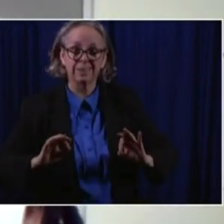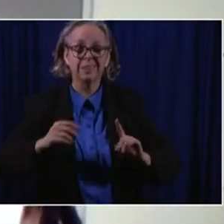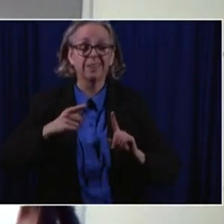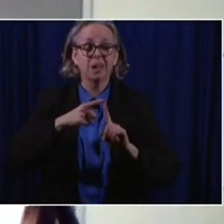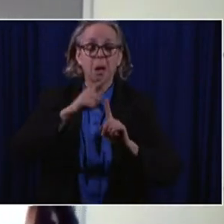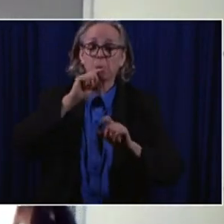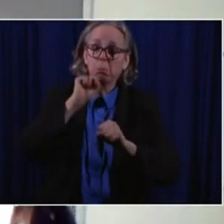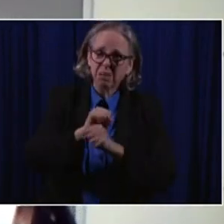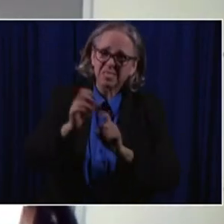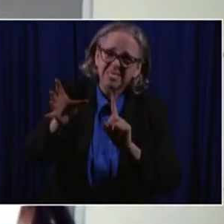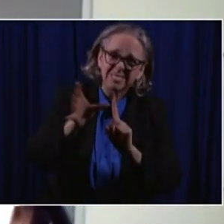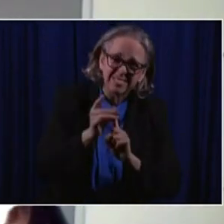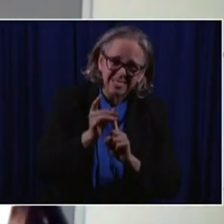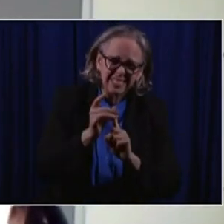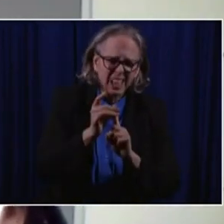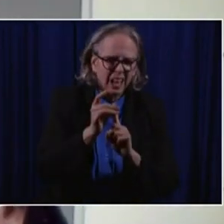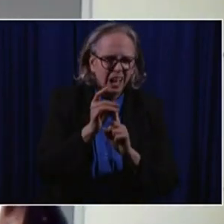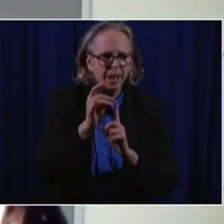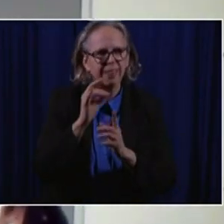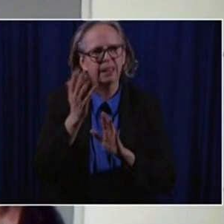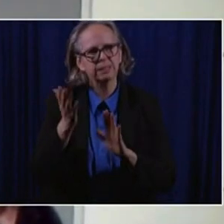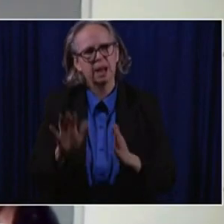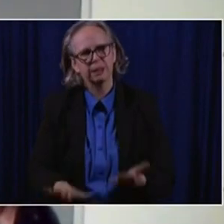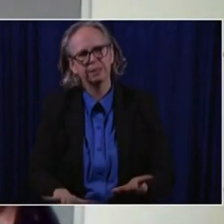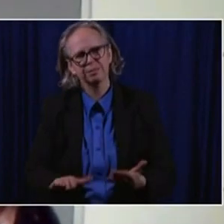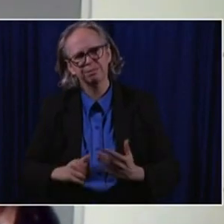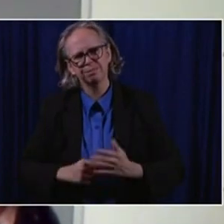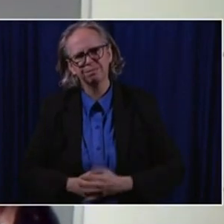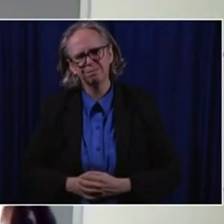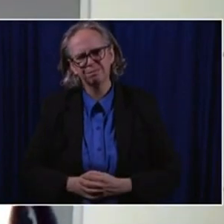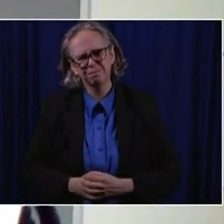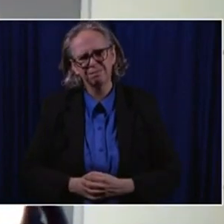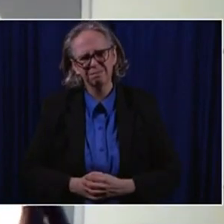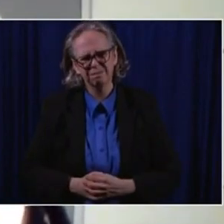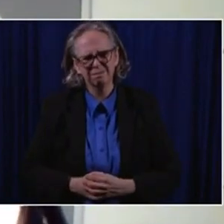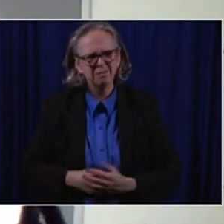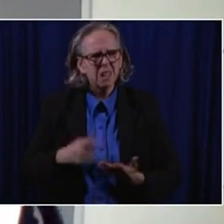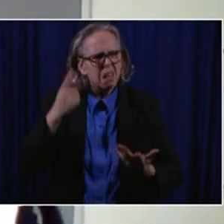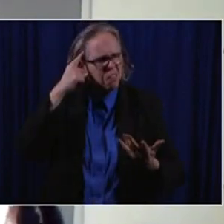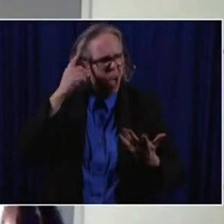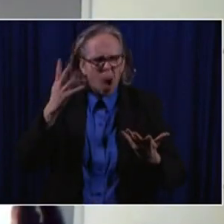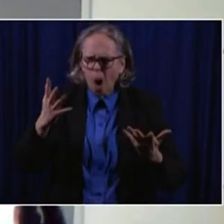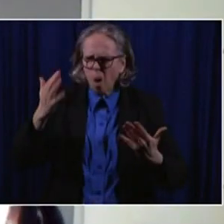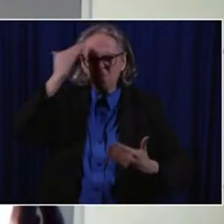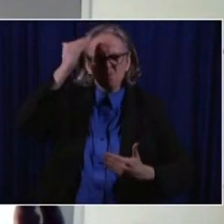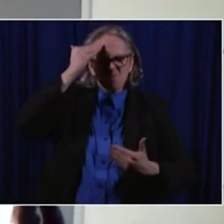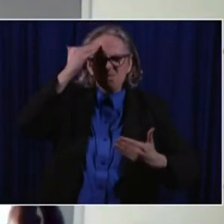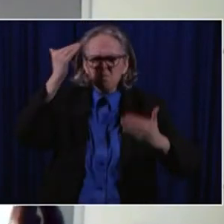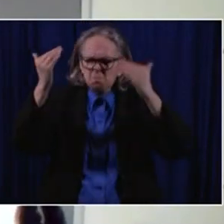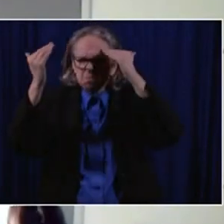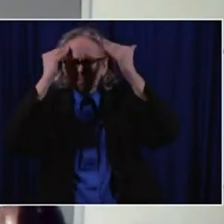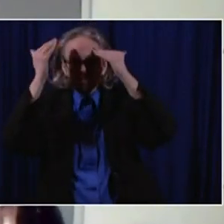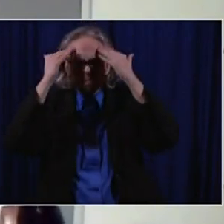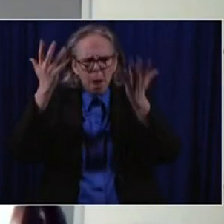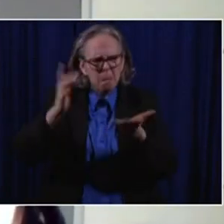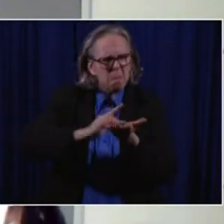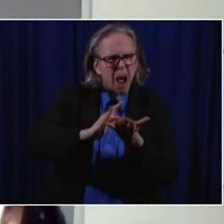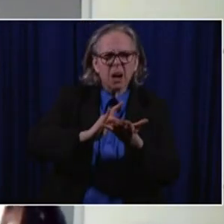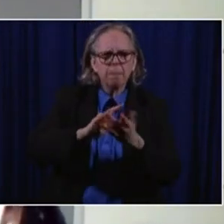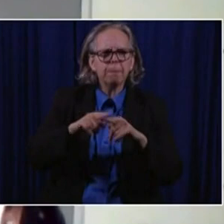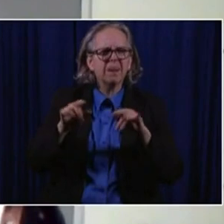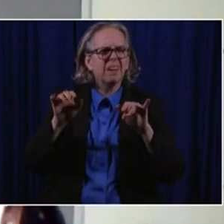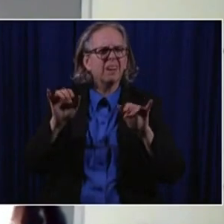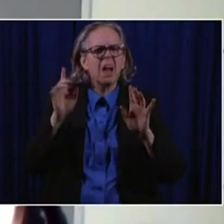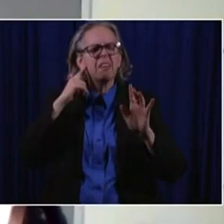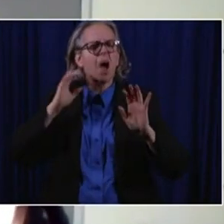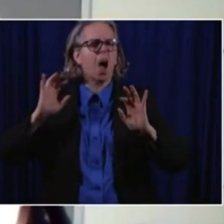Um, but he was a medical professional, very well educated on certain diseases. And he just, he couldn't grasp the fact that